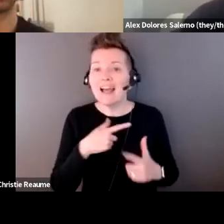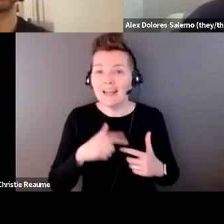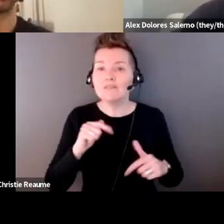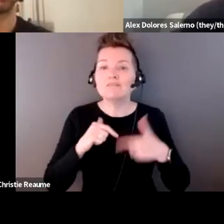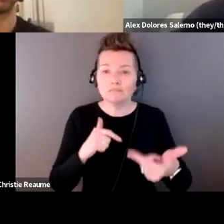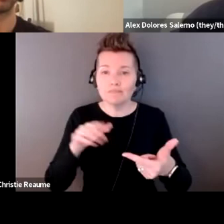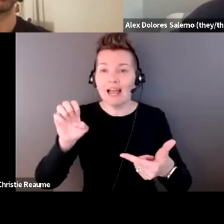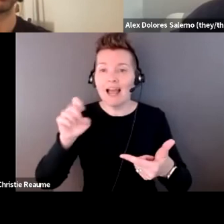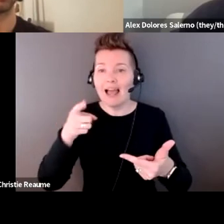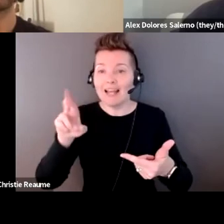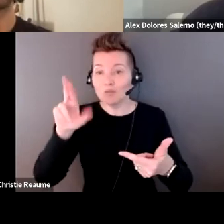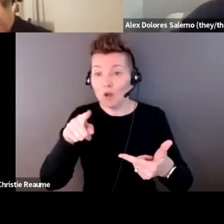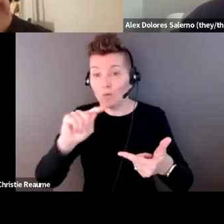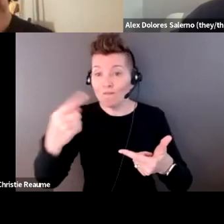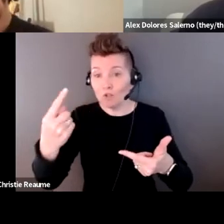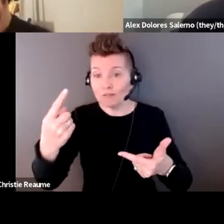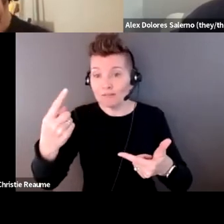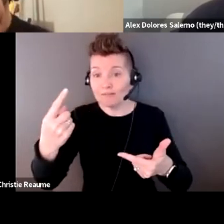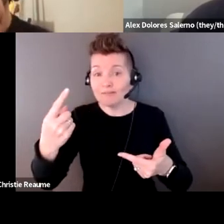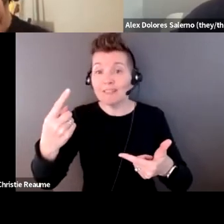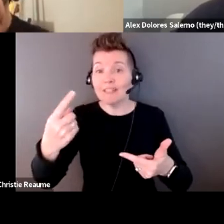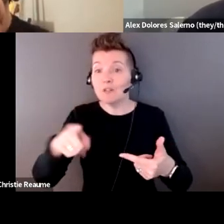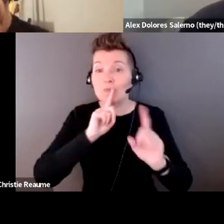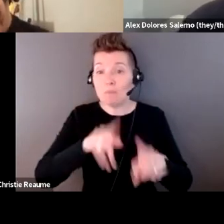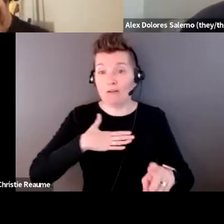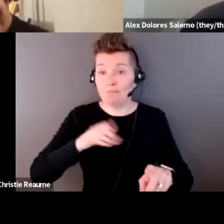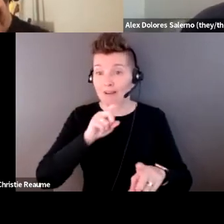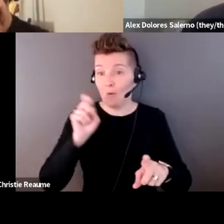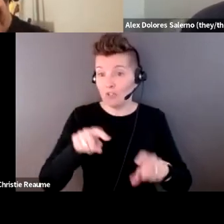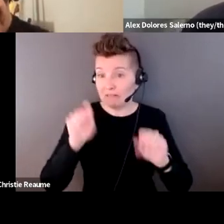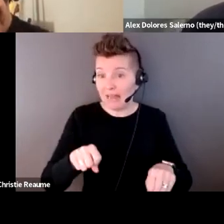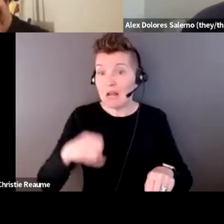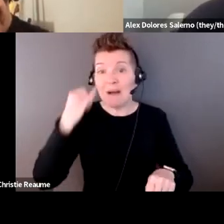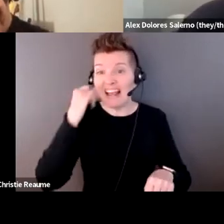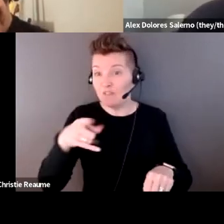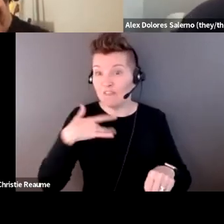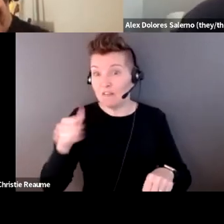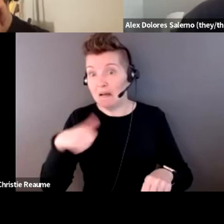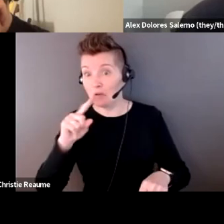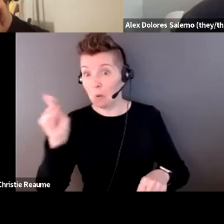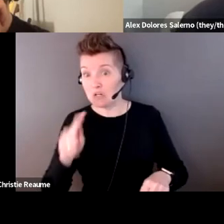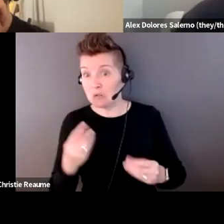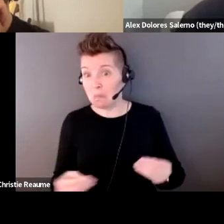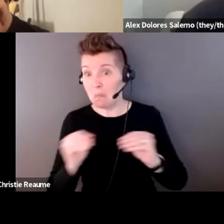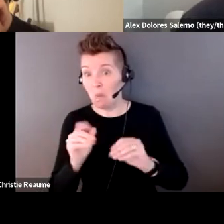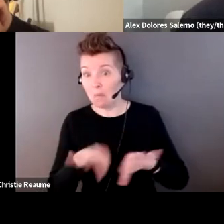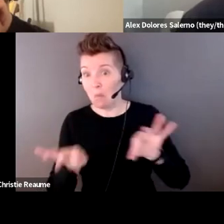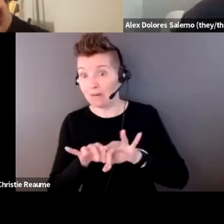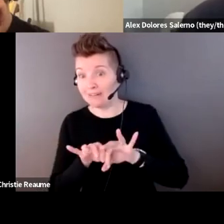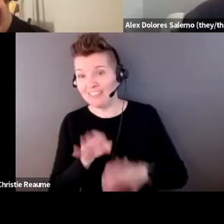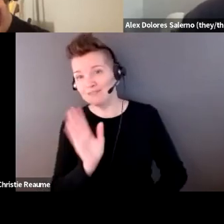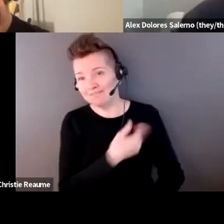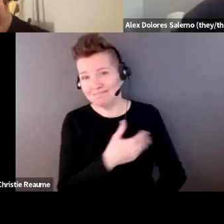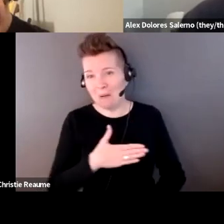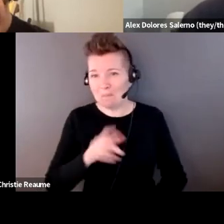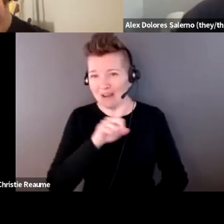original question that'd be great. But if one of them. And and for other folks as well if one of them resonates for you, please feel